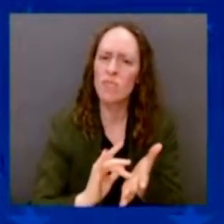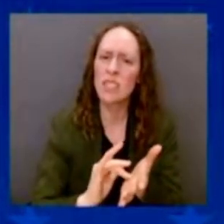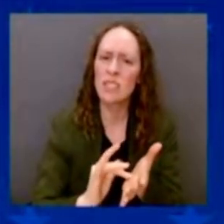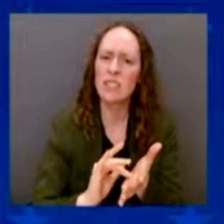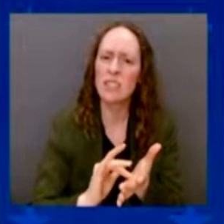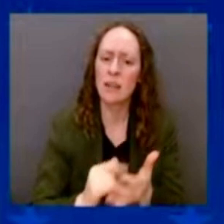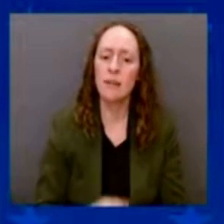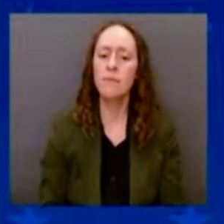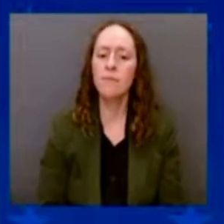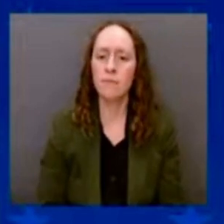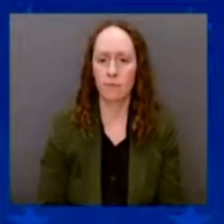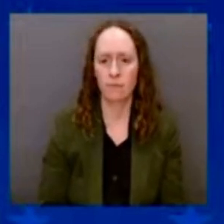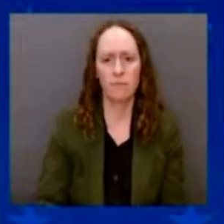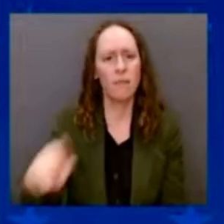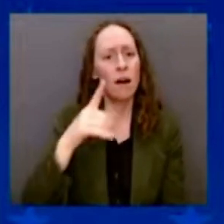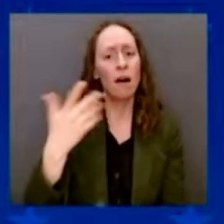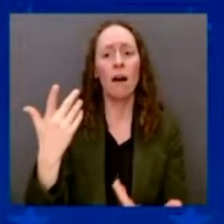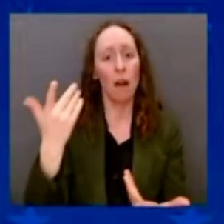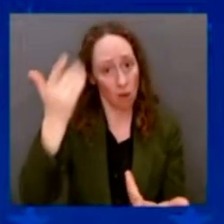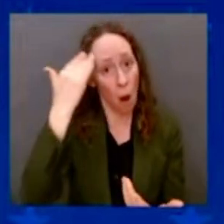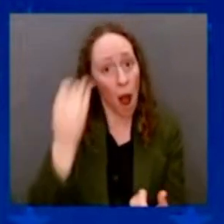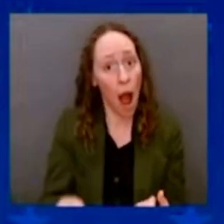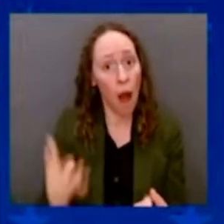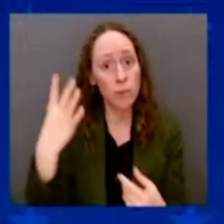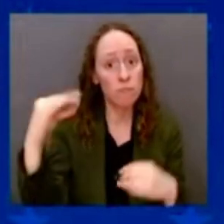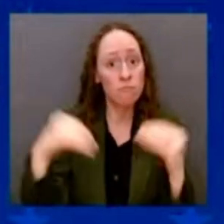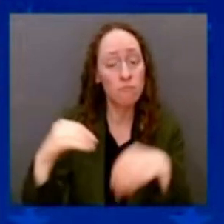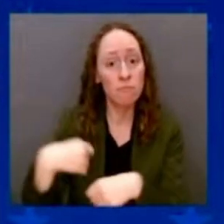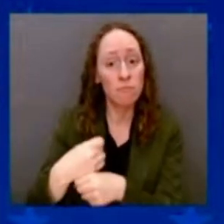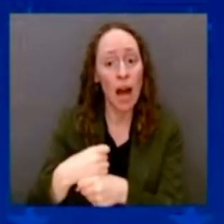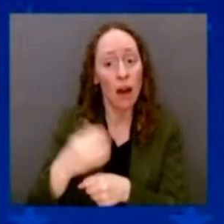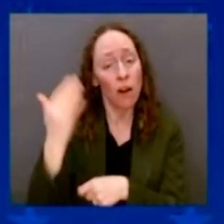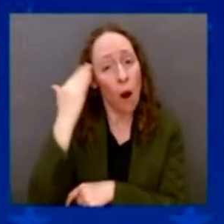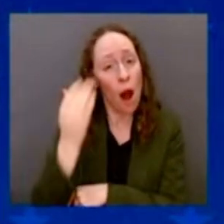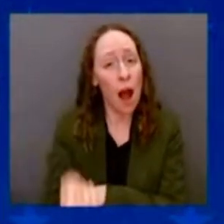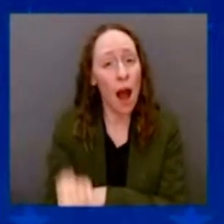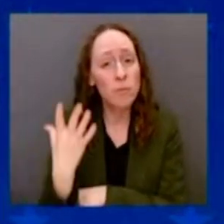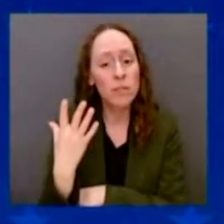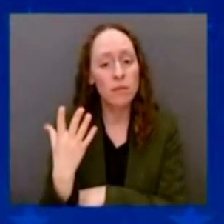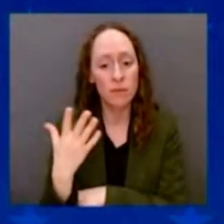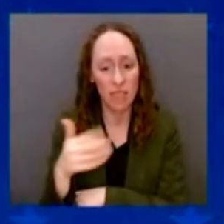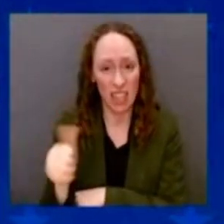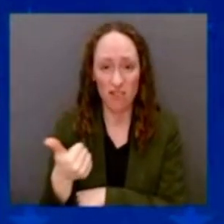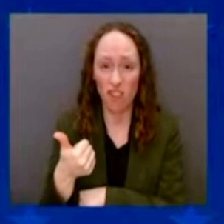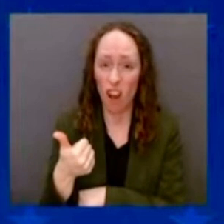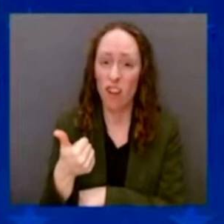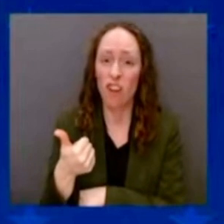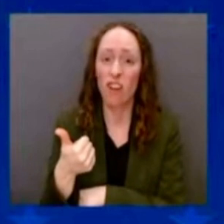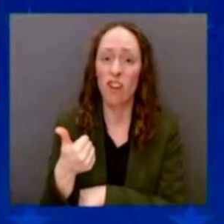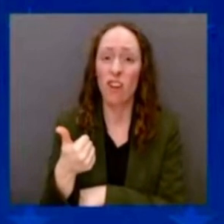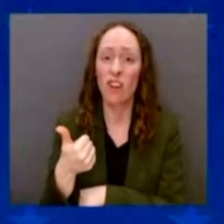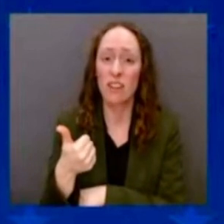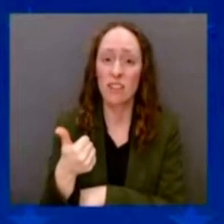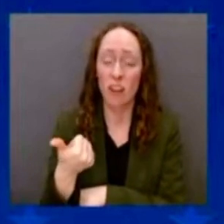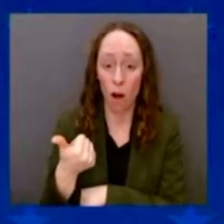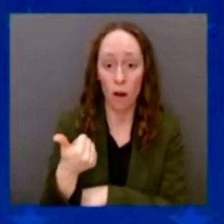$10. Do you know how much it costs to make it and package it? $13.50.